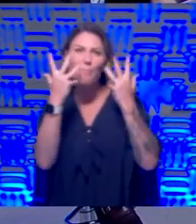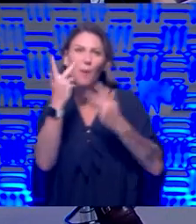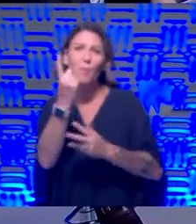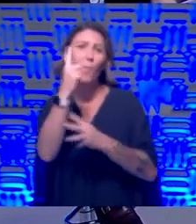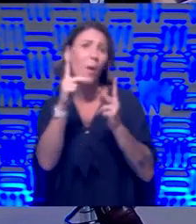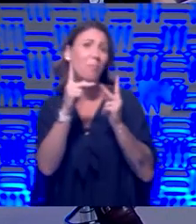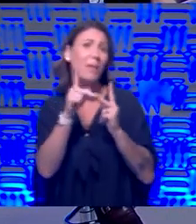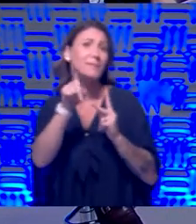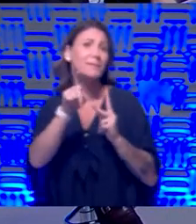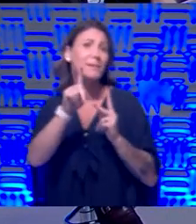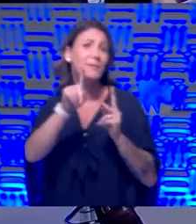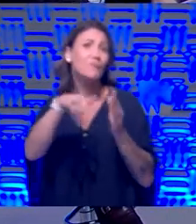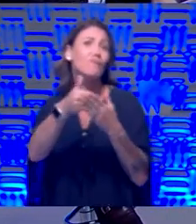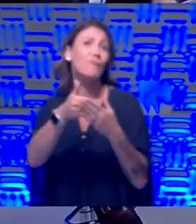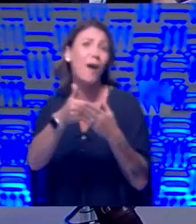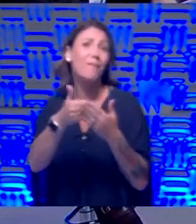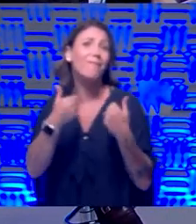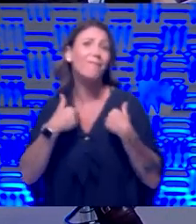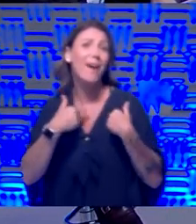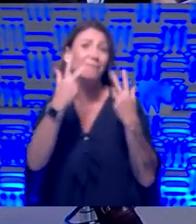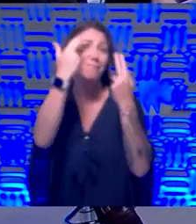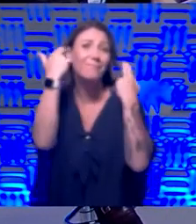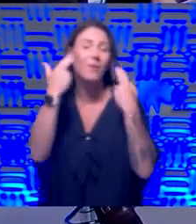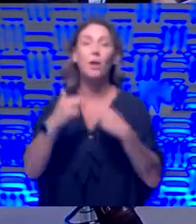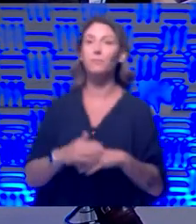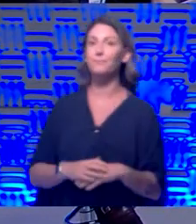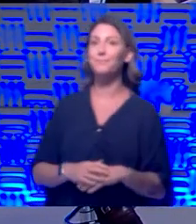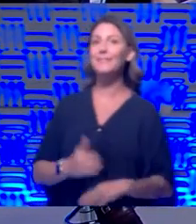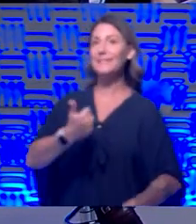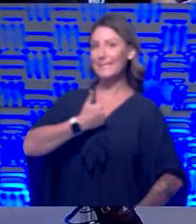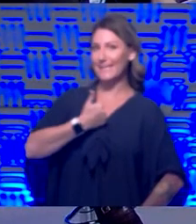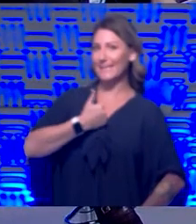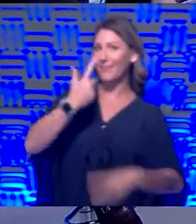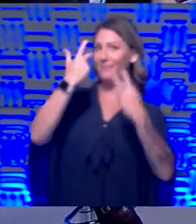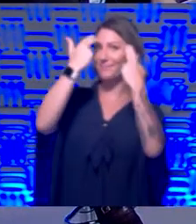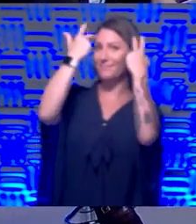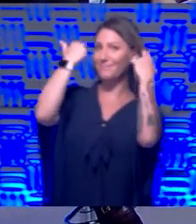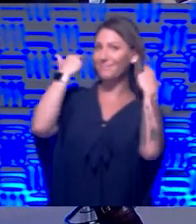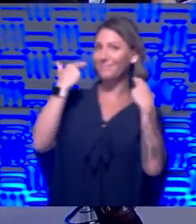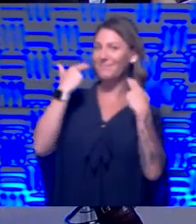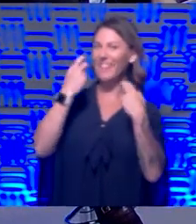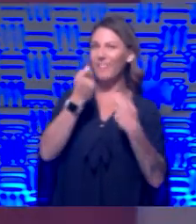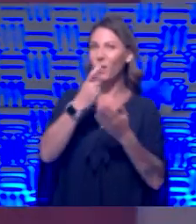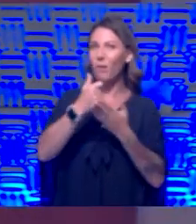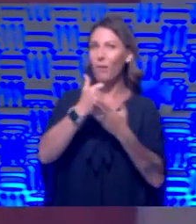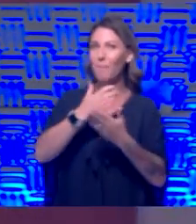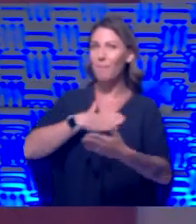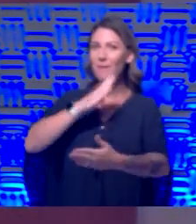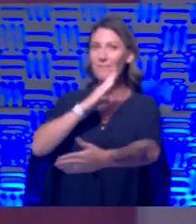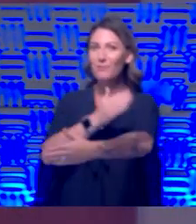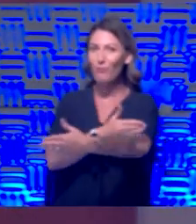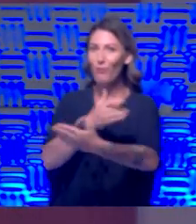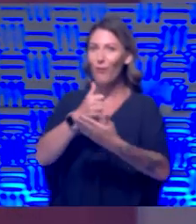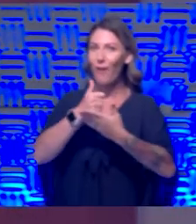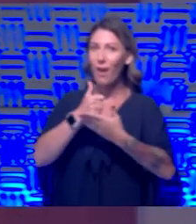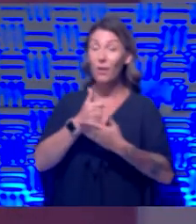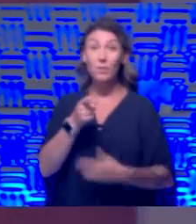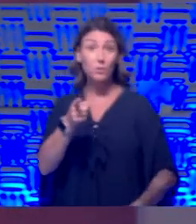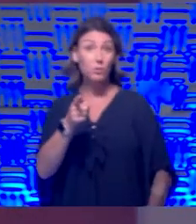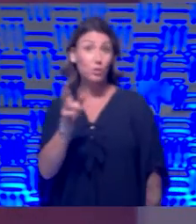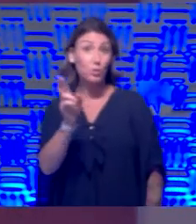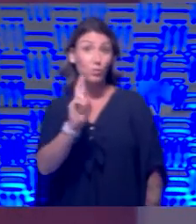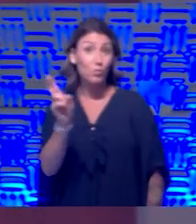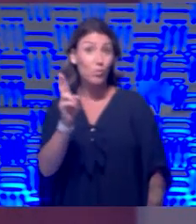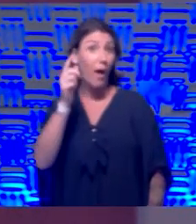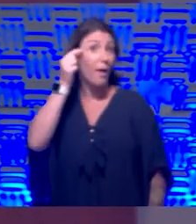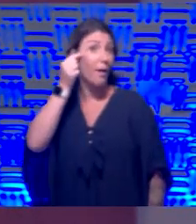Just a thought. I don't know. You know, this is a self cut with a little help from my daughter. Uh, but yeah. Did do your right sideburn right there?